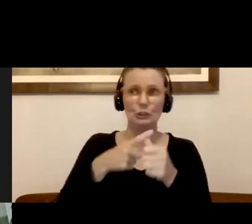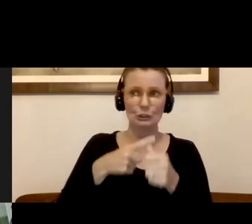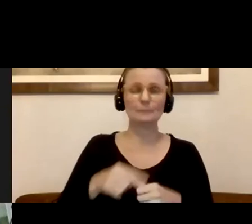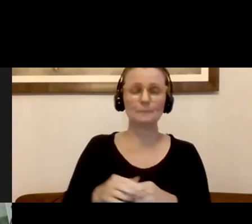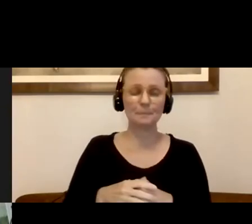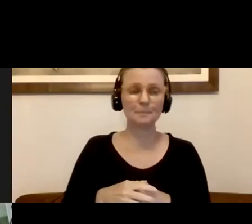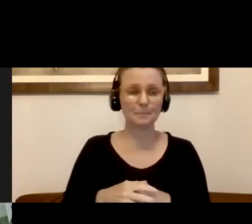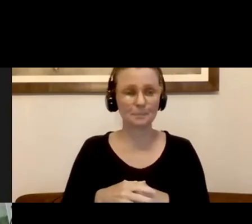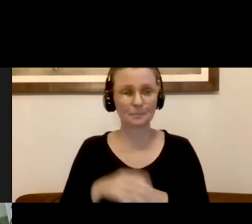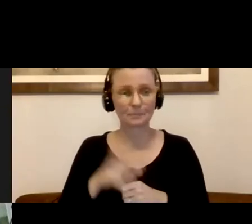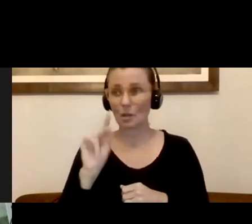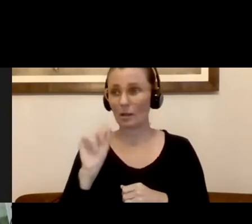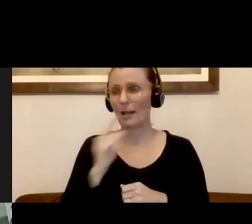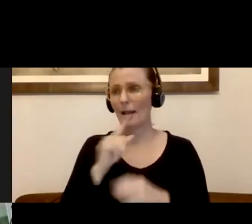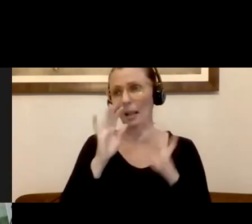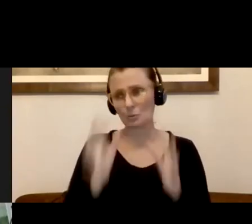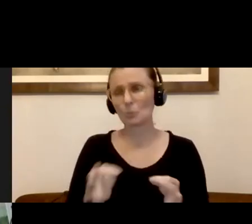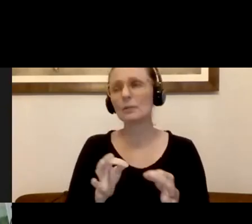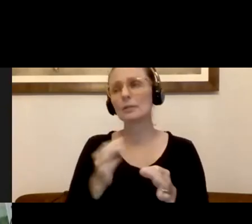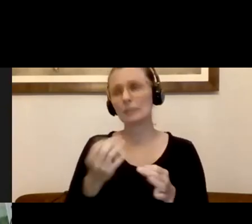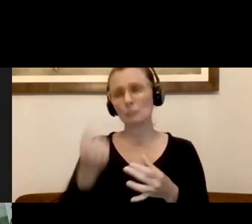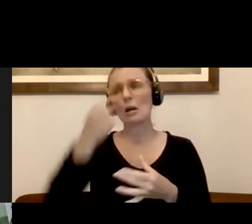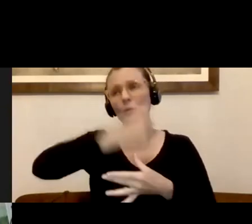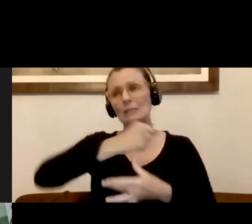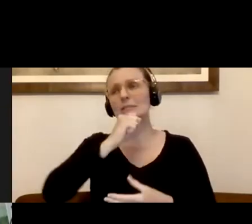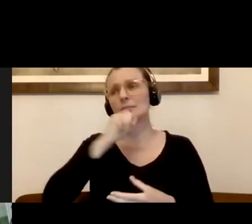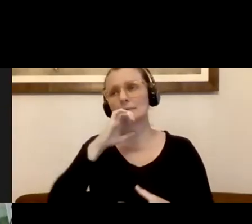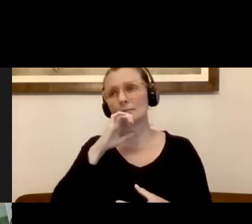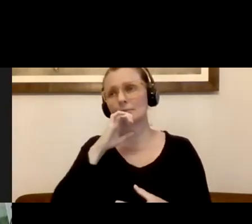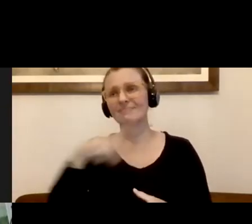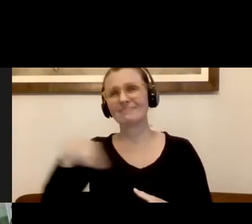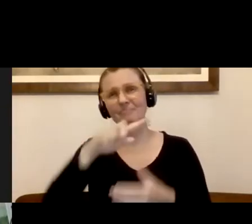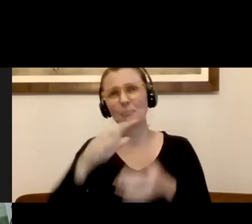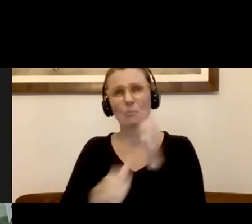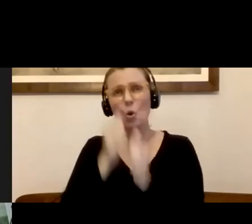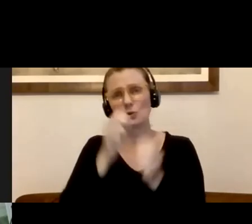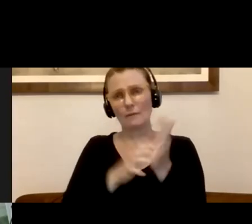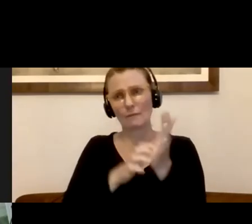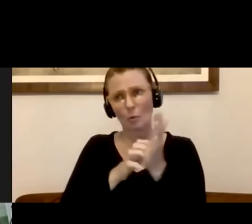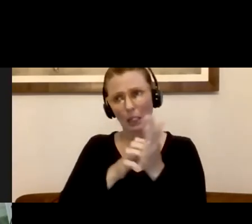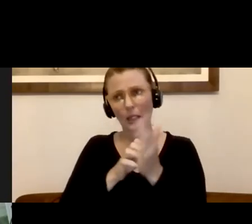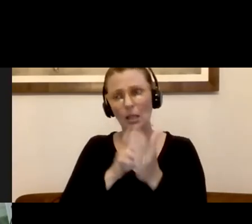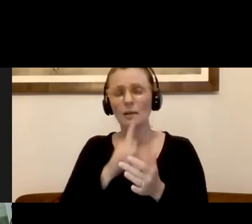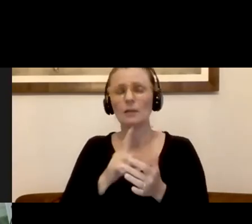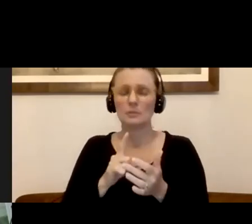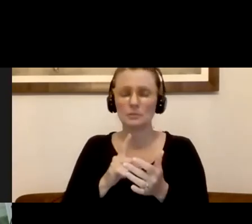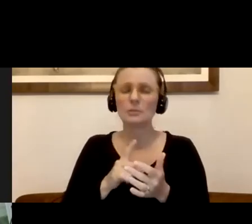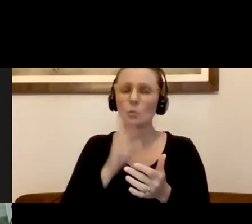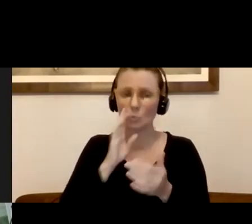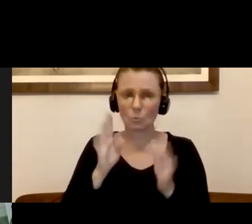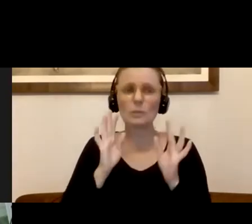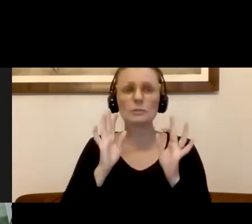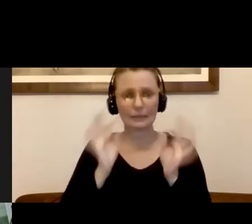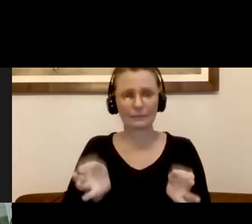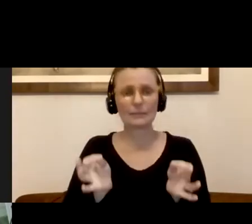we are putting a priority onto our seniors because we know that often those are, they're most vulnerable for this. So absolutely we'll do that. In